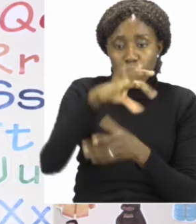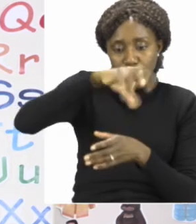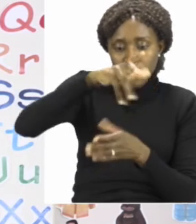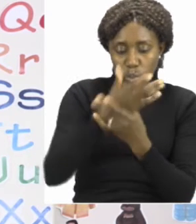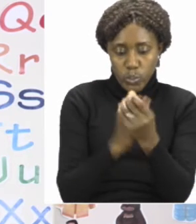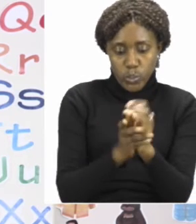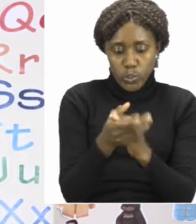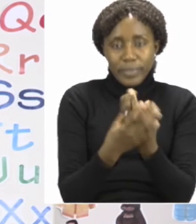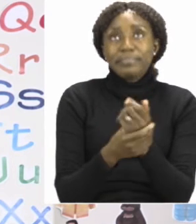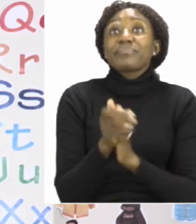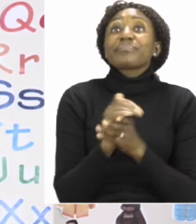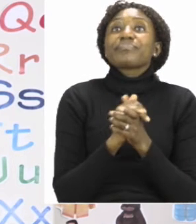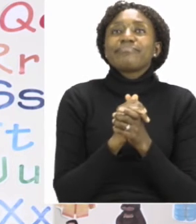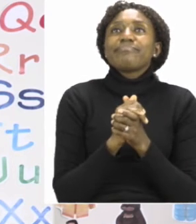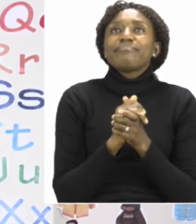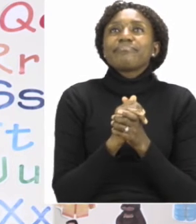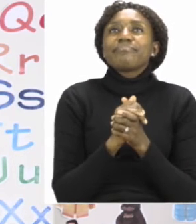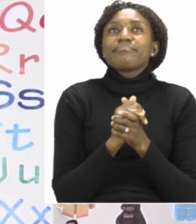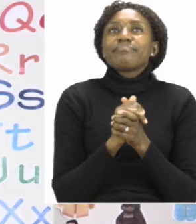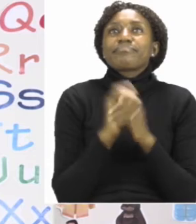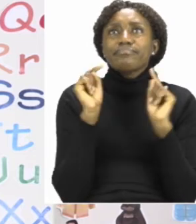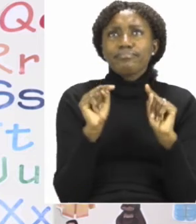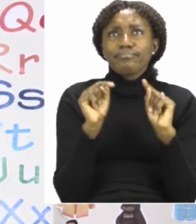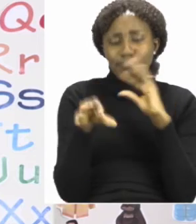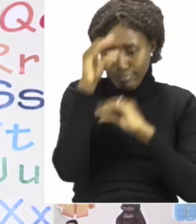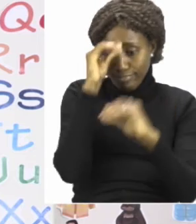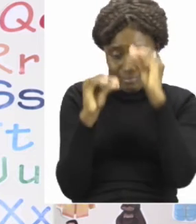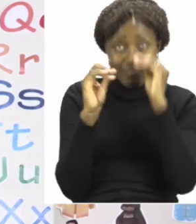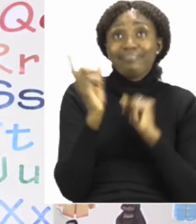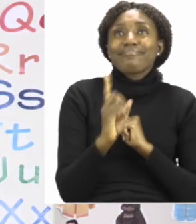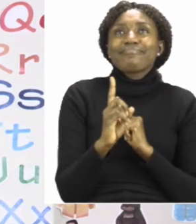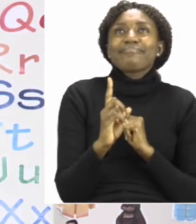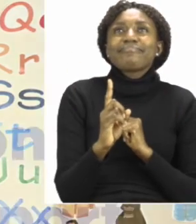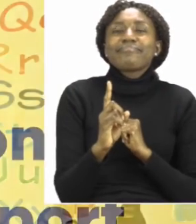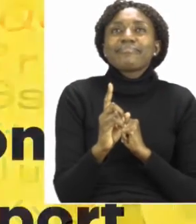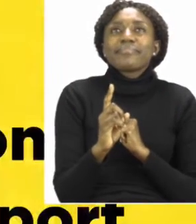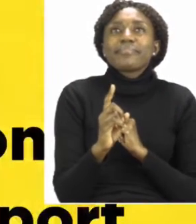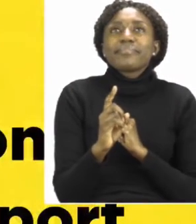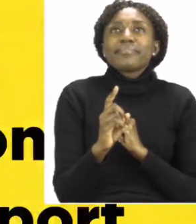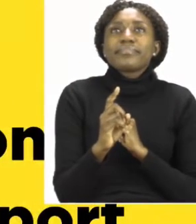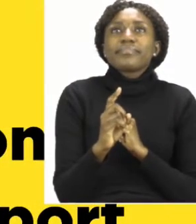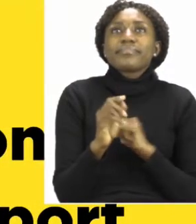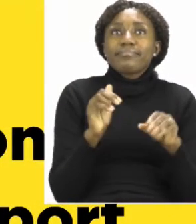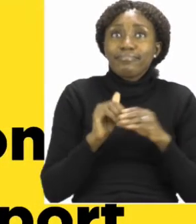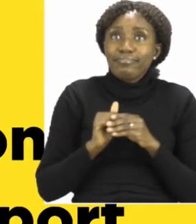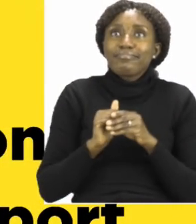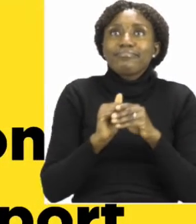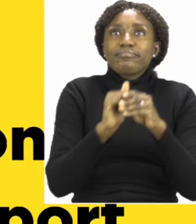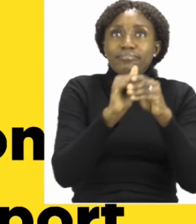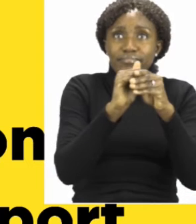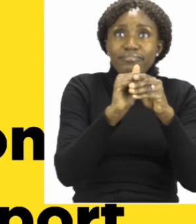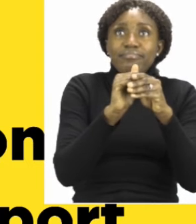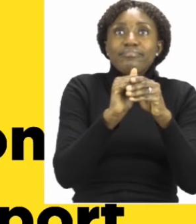water. Now let's see what you are going to learn about today. We are going